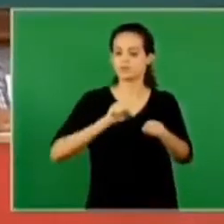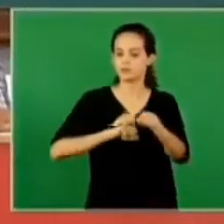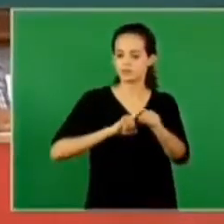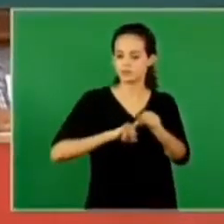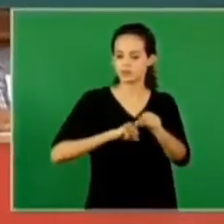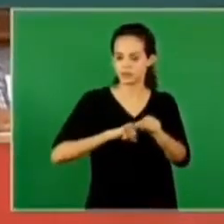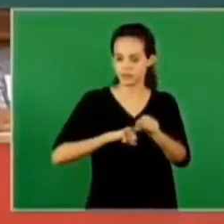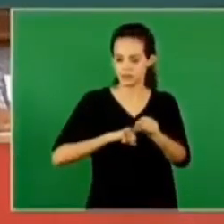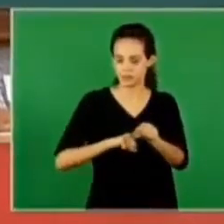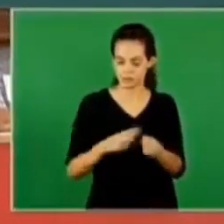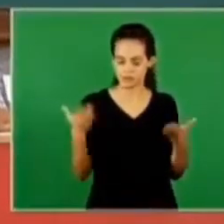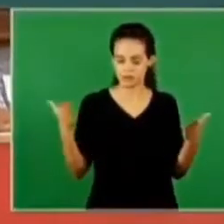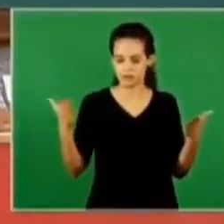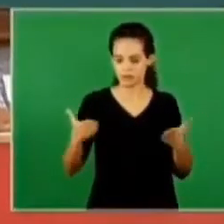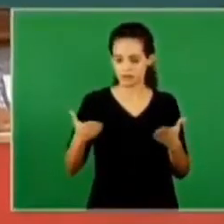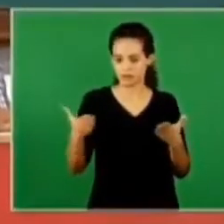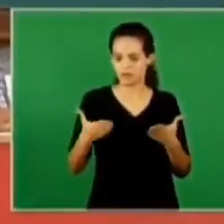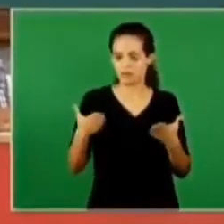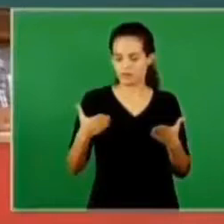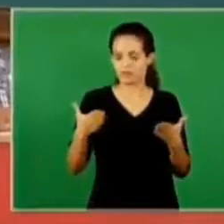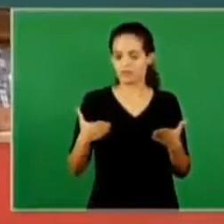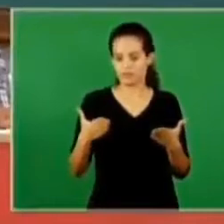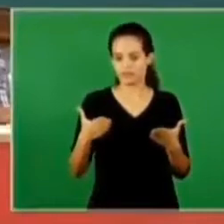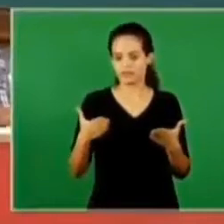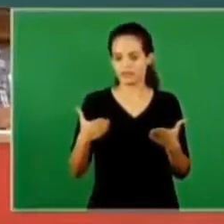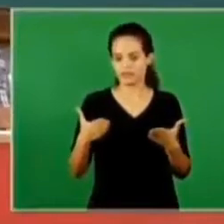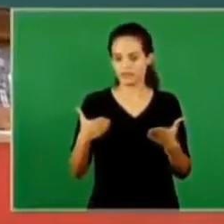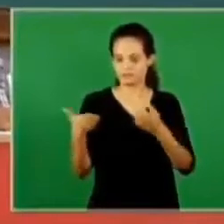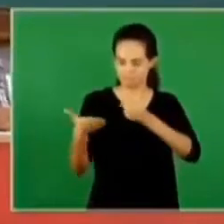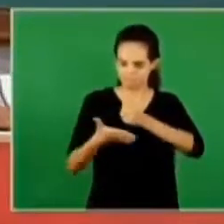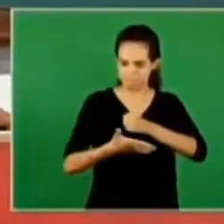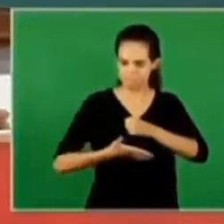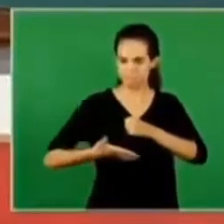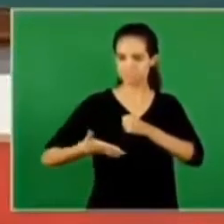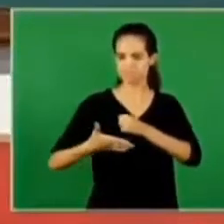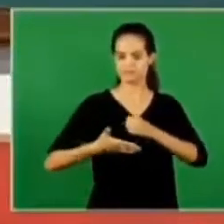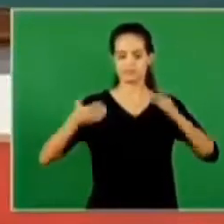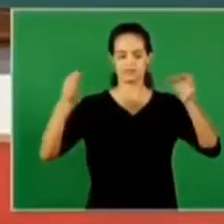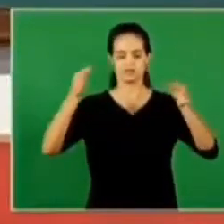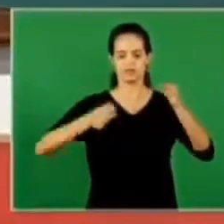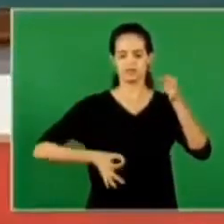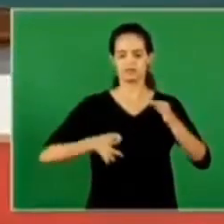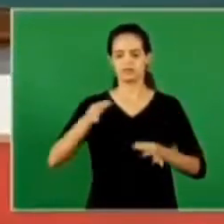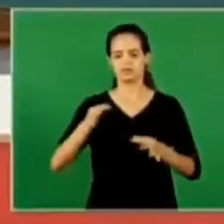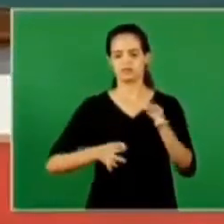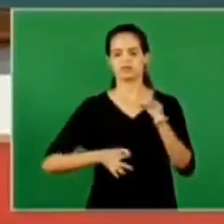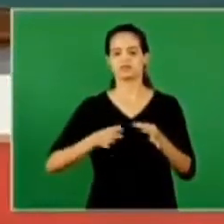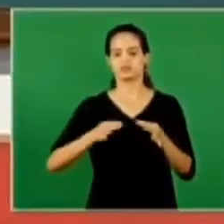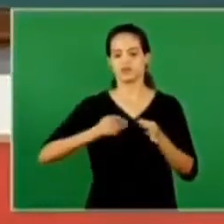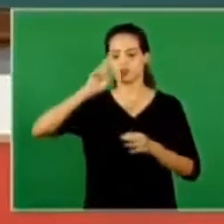a time is appropriate for the establishment of the judgment